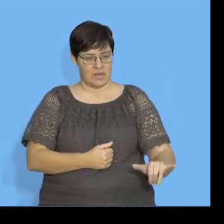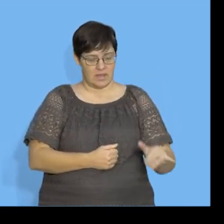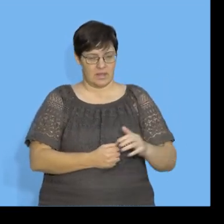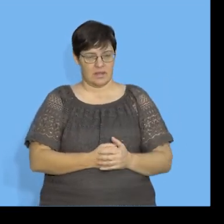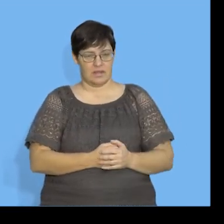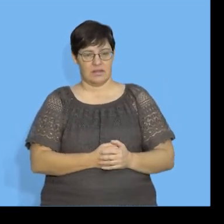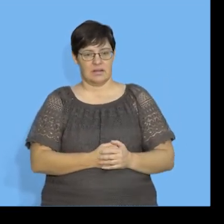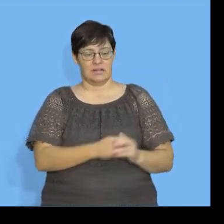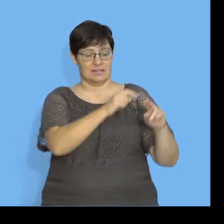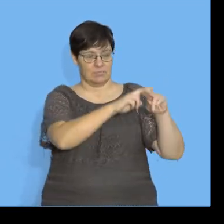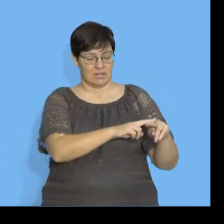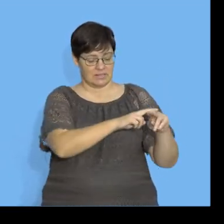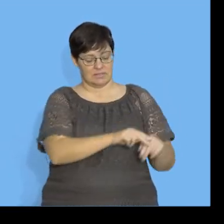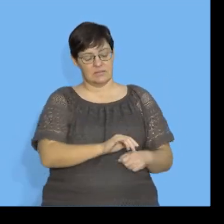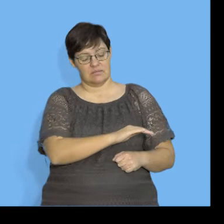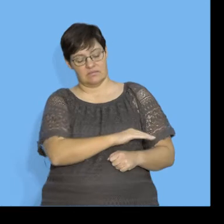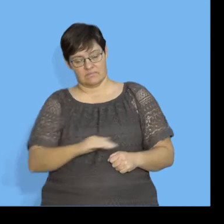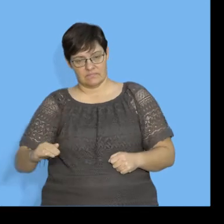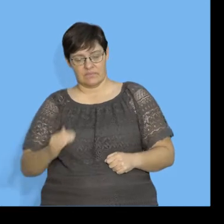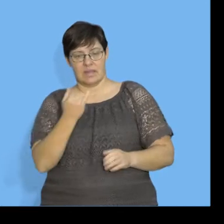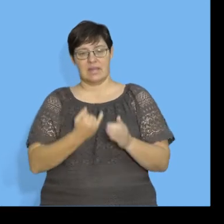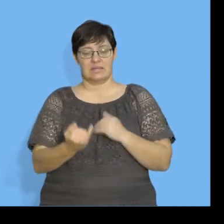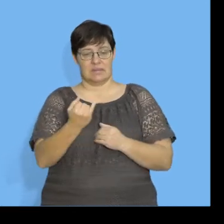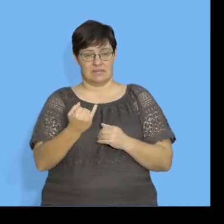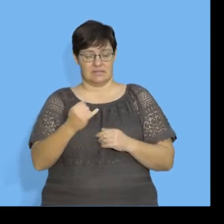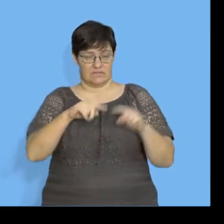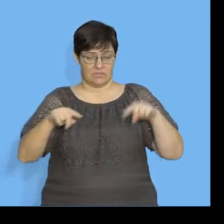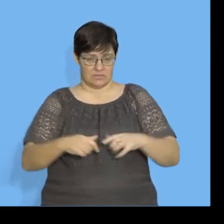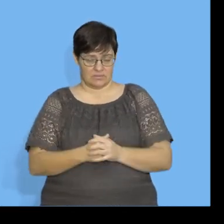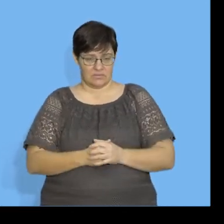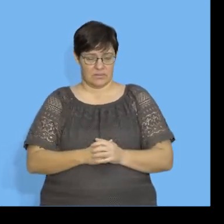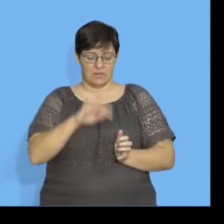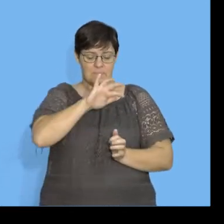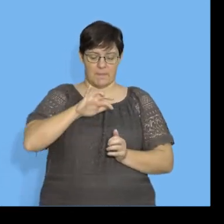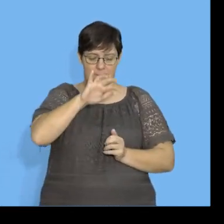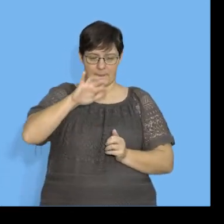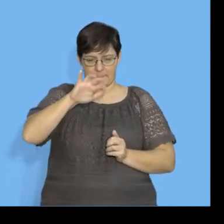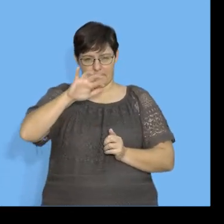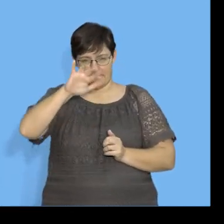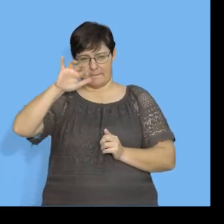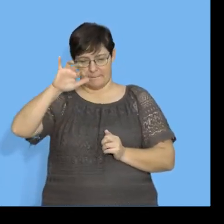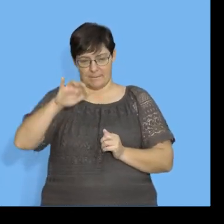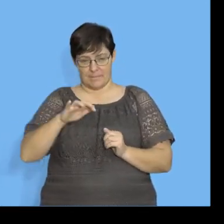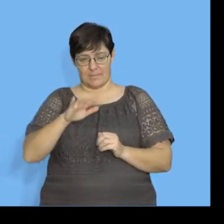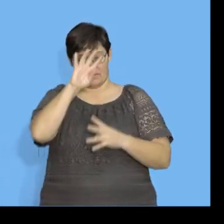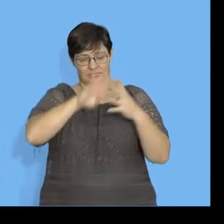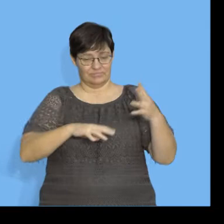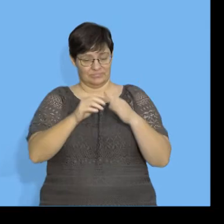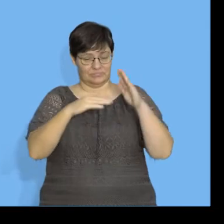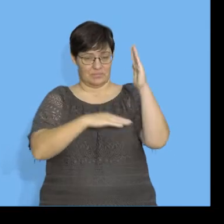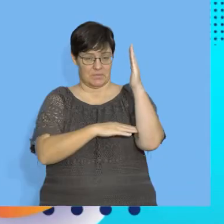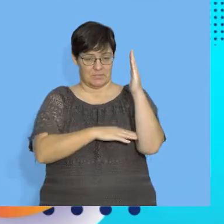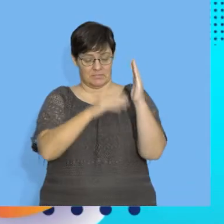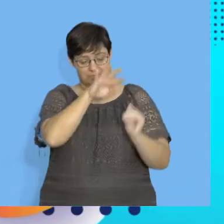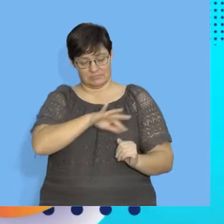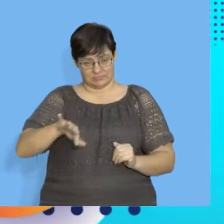there and our x-axis there. And we have points on that Cartesian plane, which is a scatterplot.